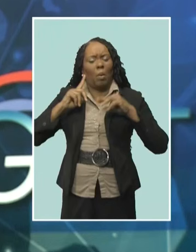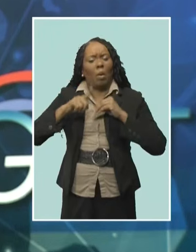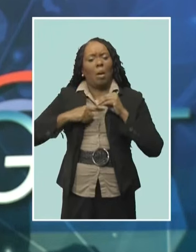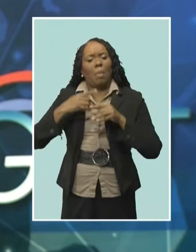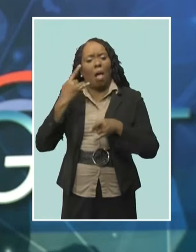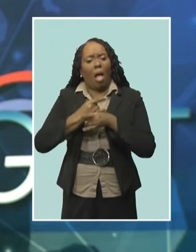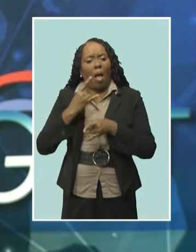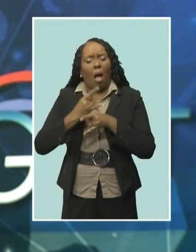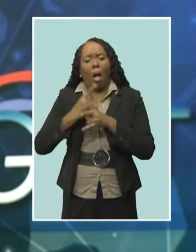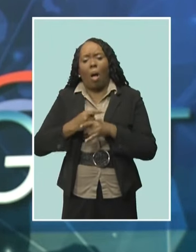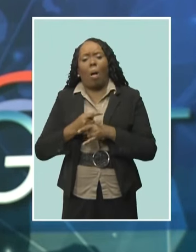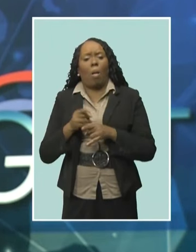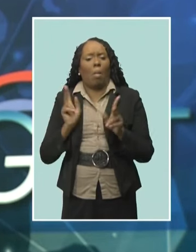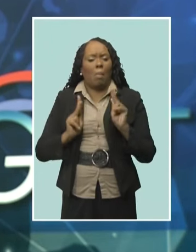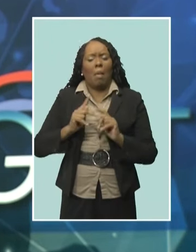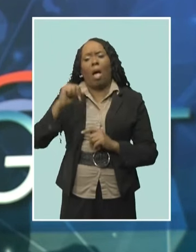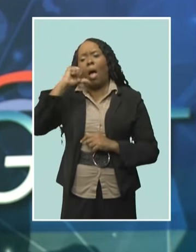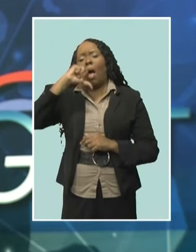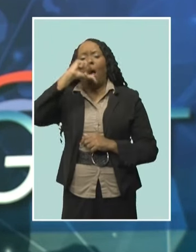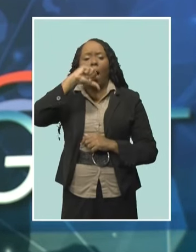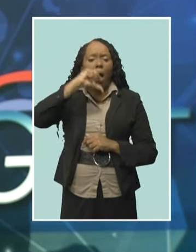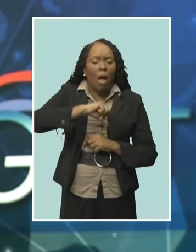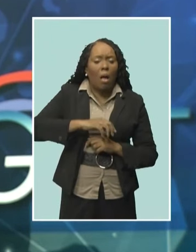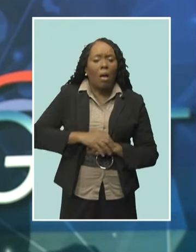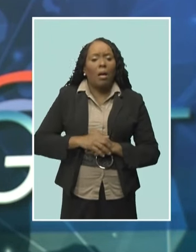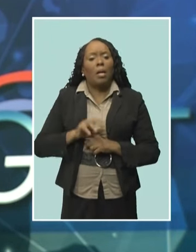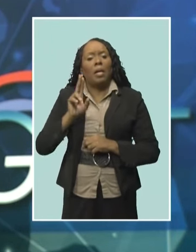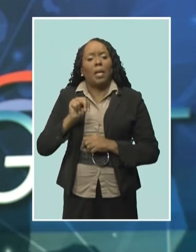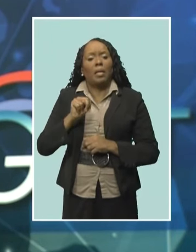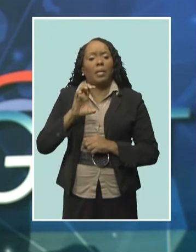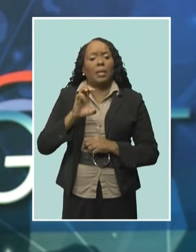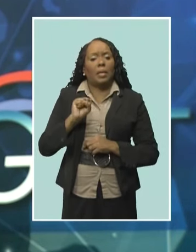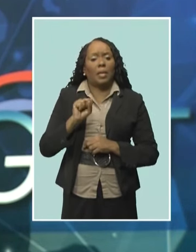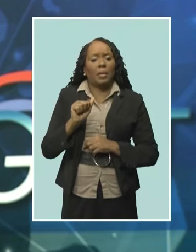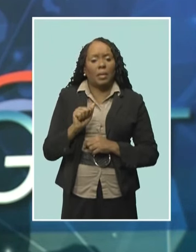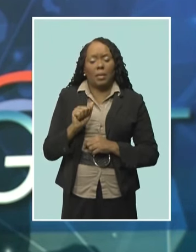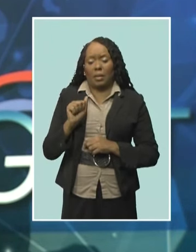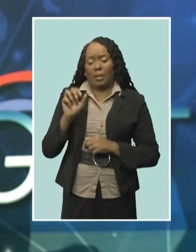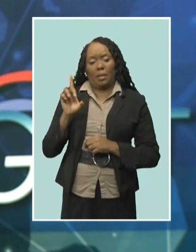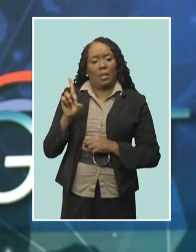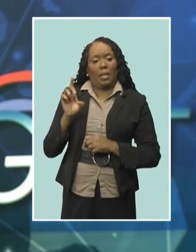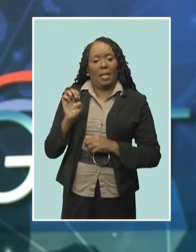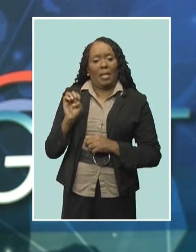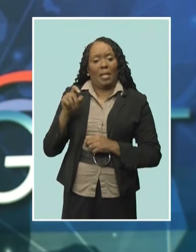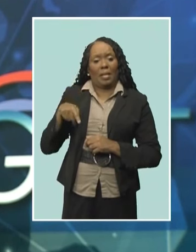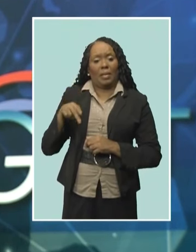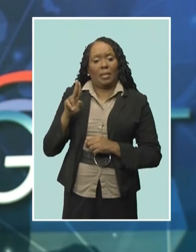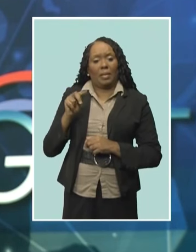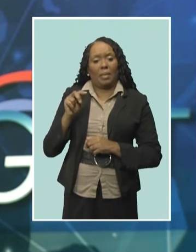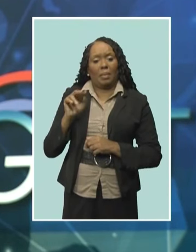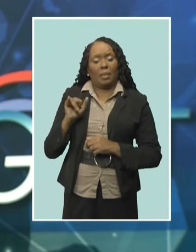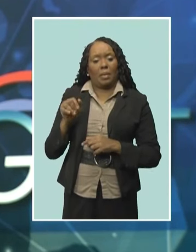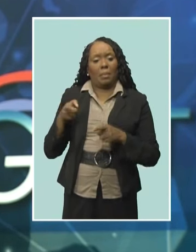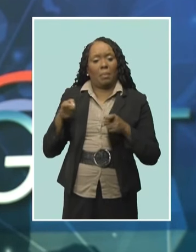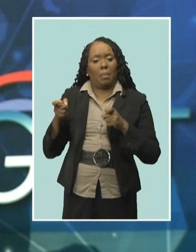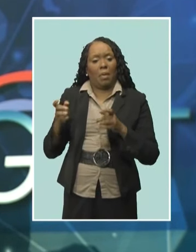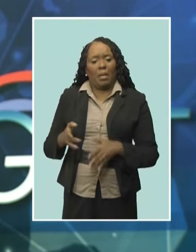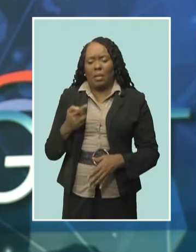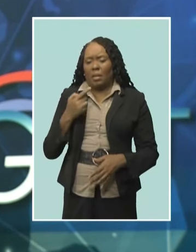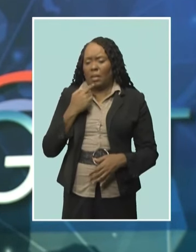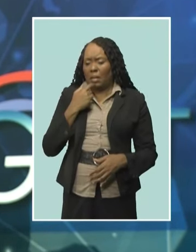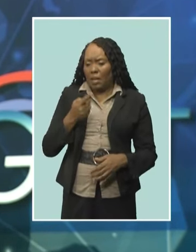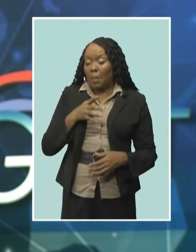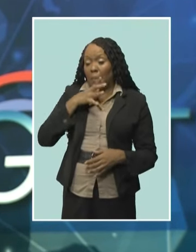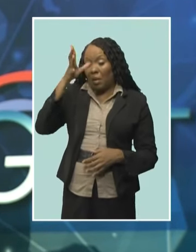and the Deputy Manager Troy Wickham is urging parents to be more careful of the habits they glamorise in front of their children.